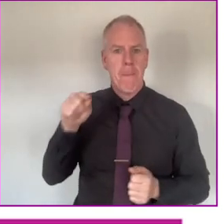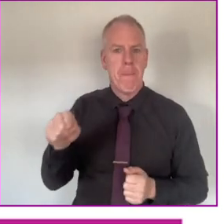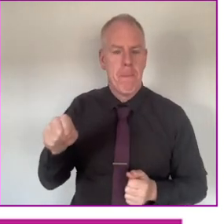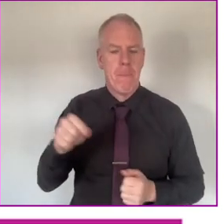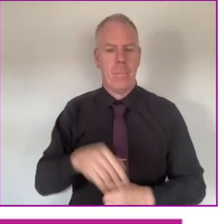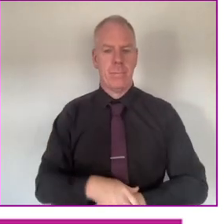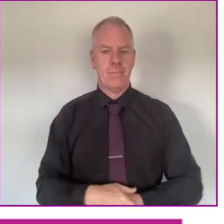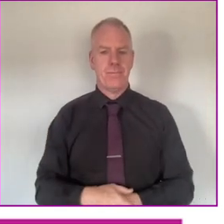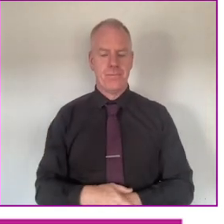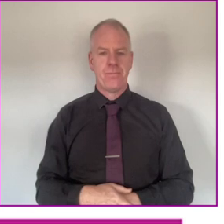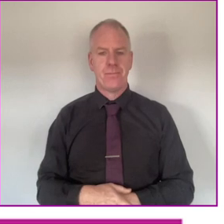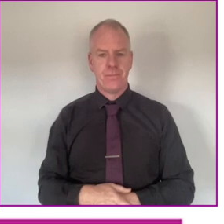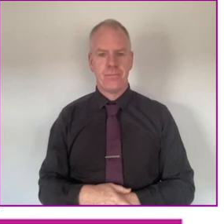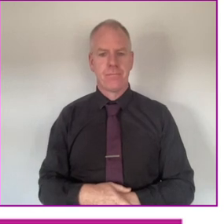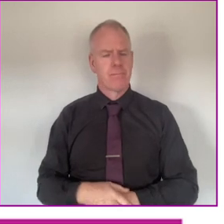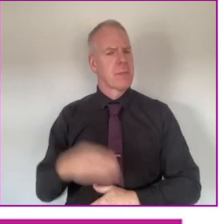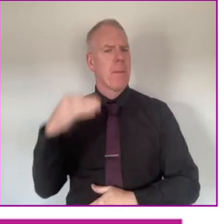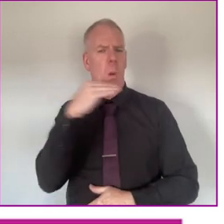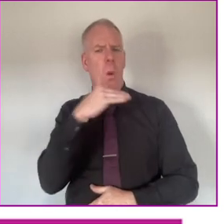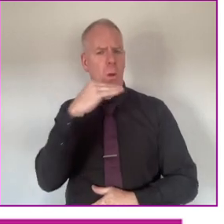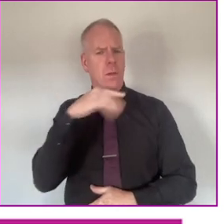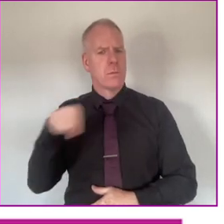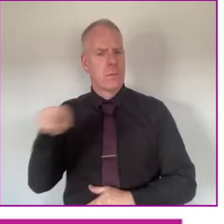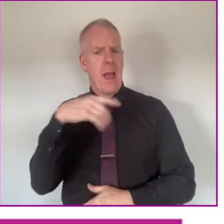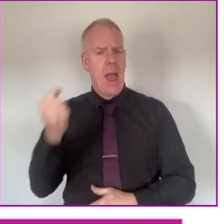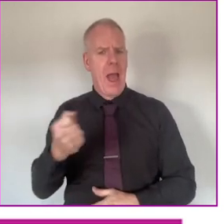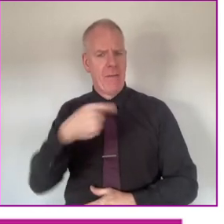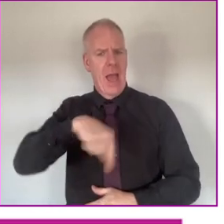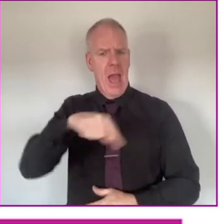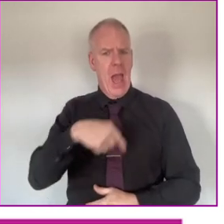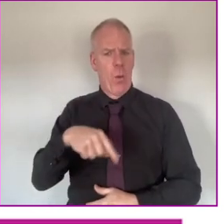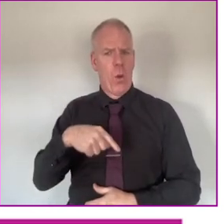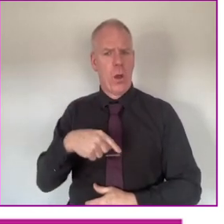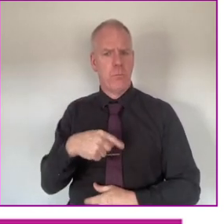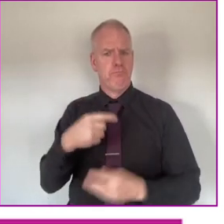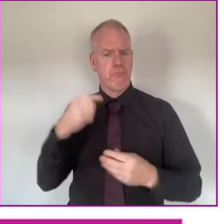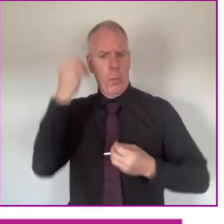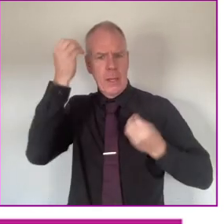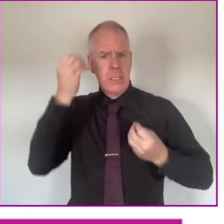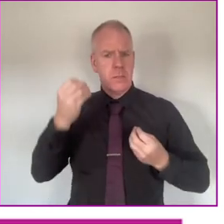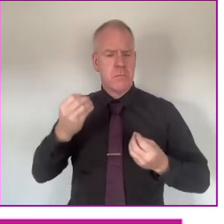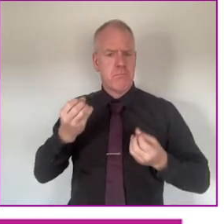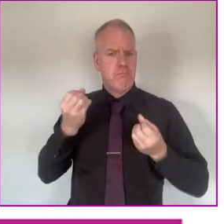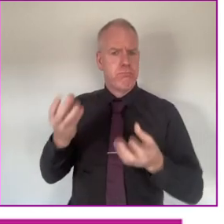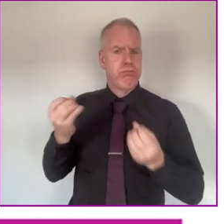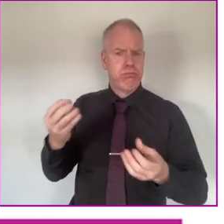Syndrome. It is important to have our voice heard.